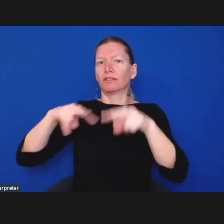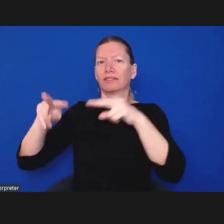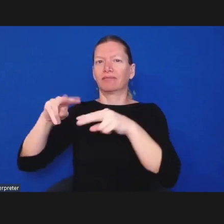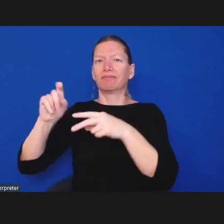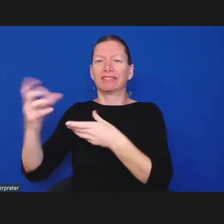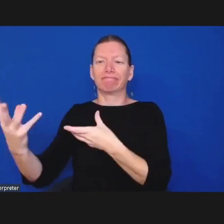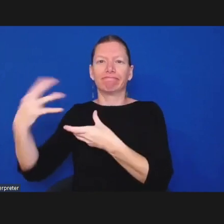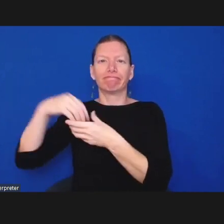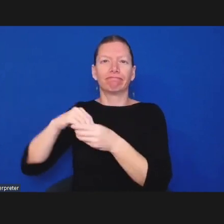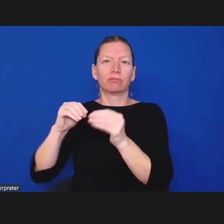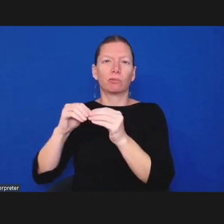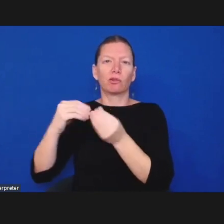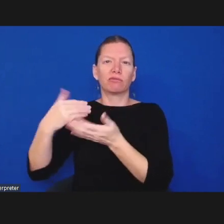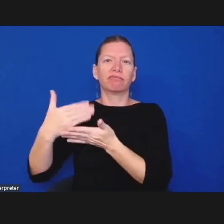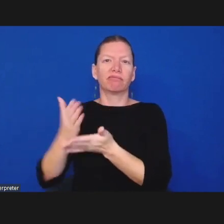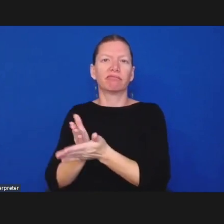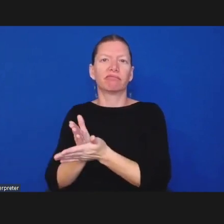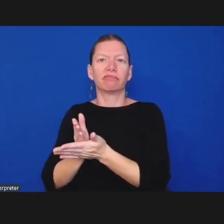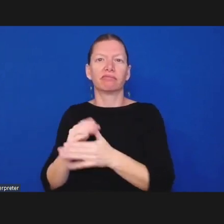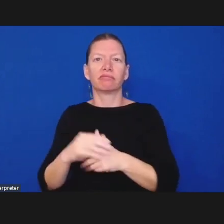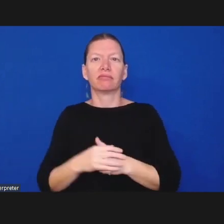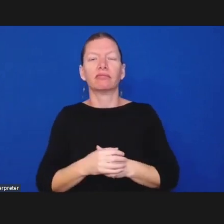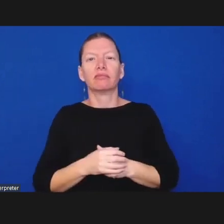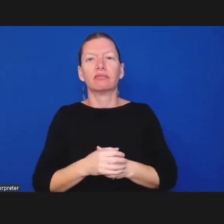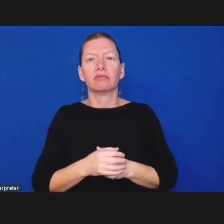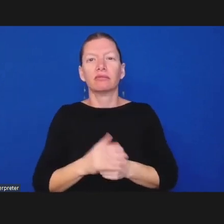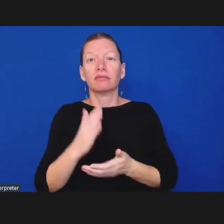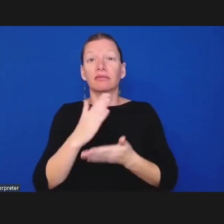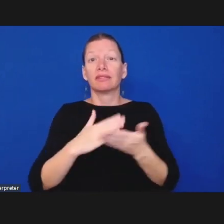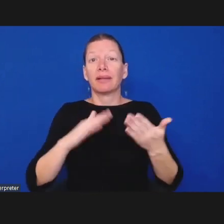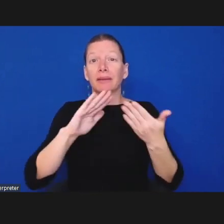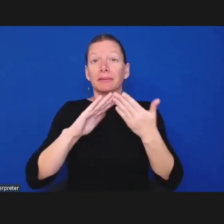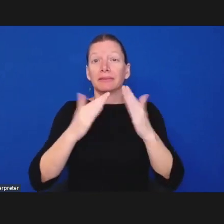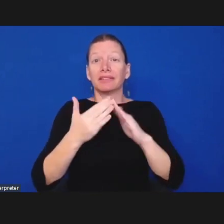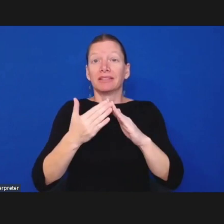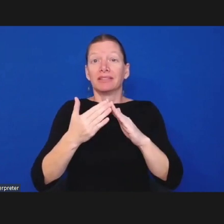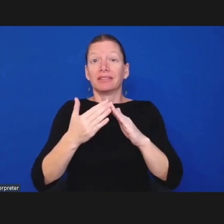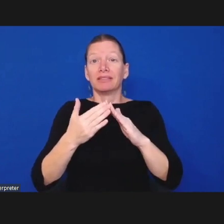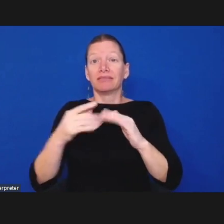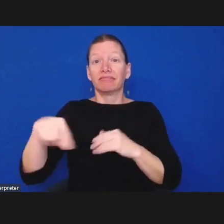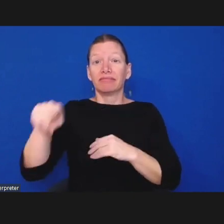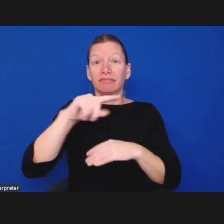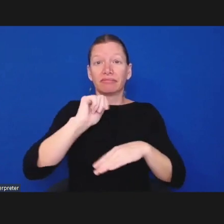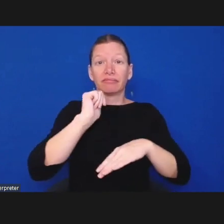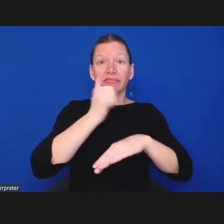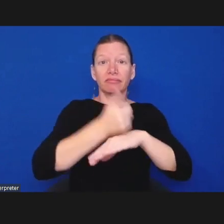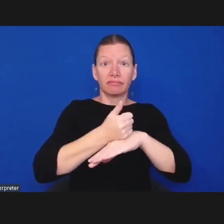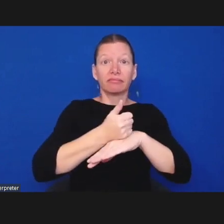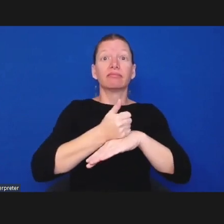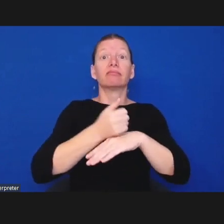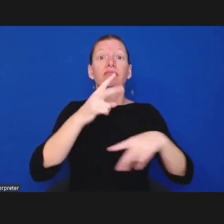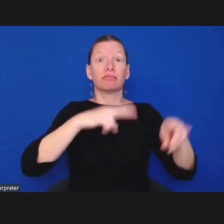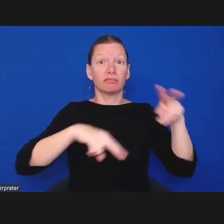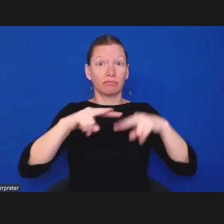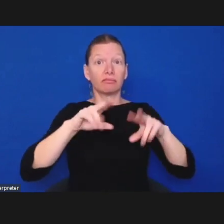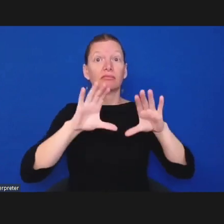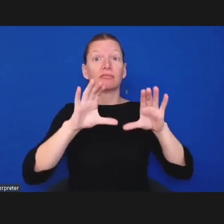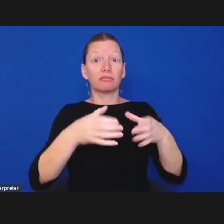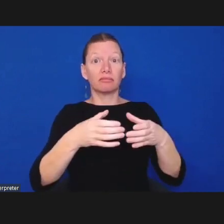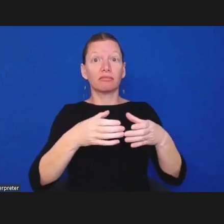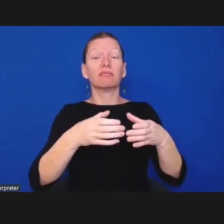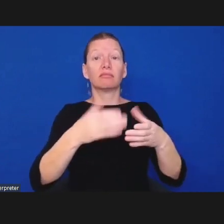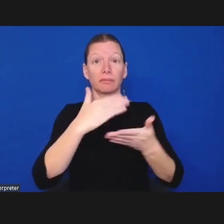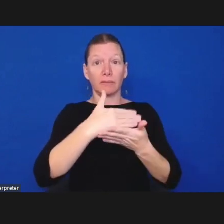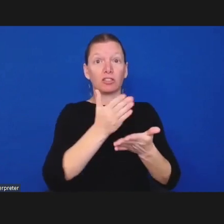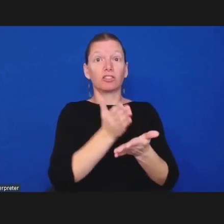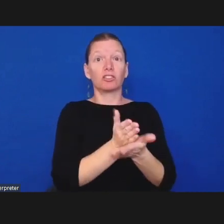pegged the size of the budget of the oversized of the oversight agency to that of the law enforcement agency so not that